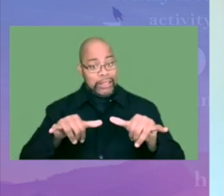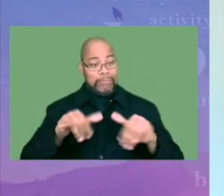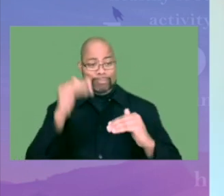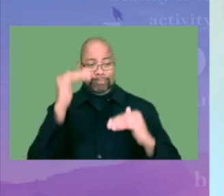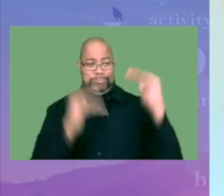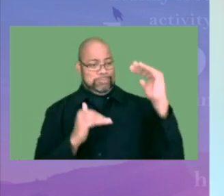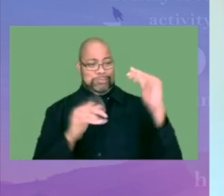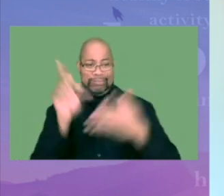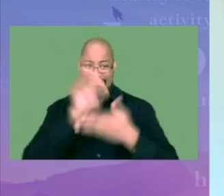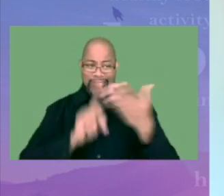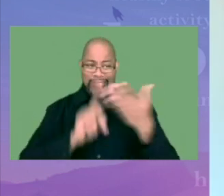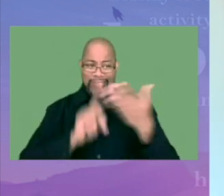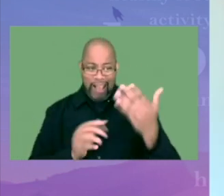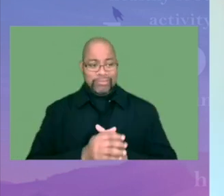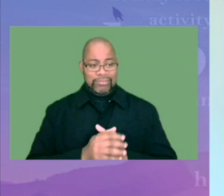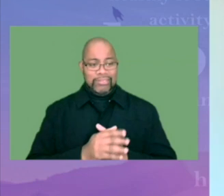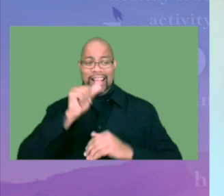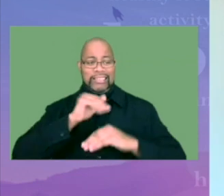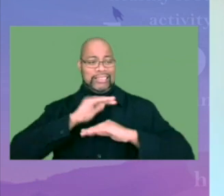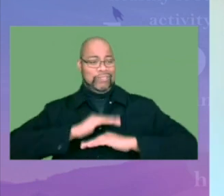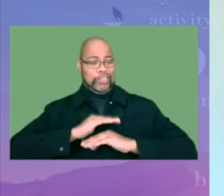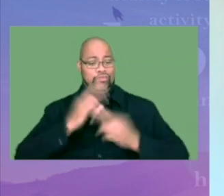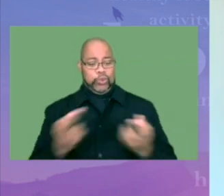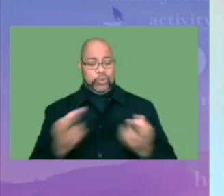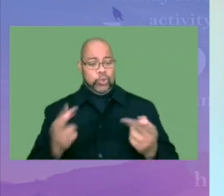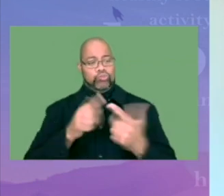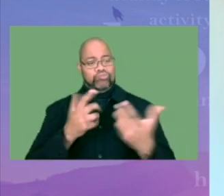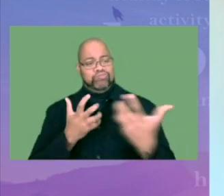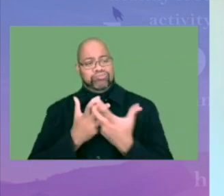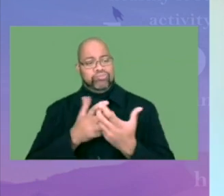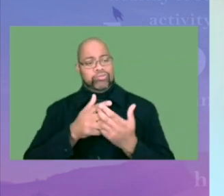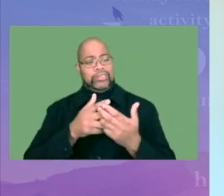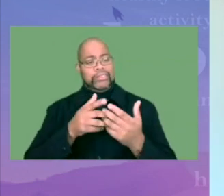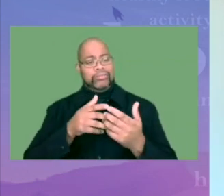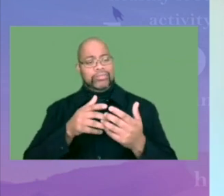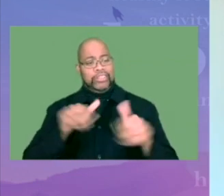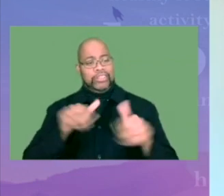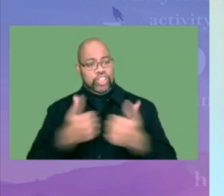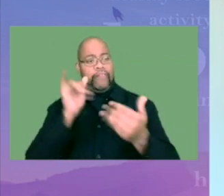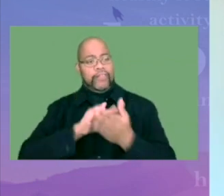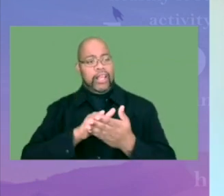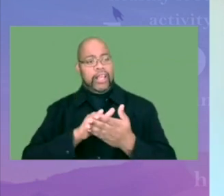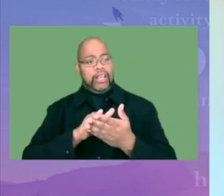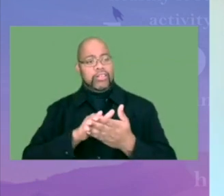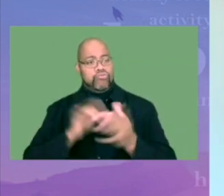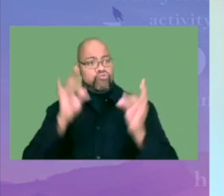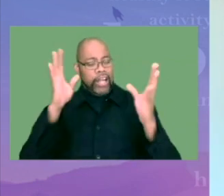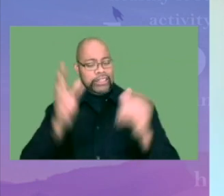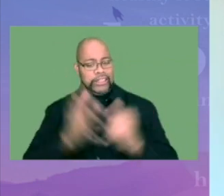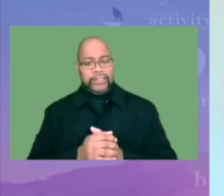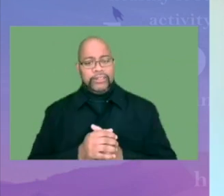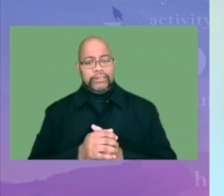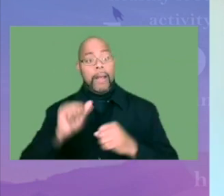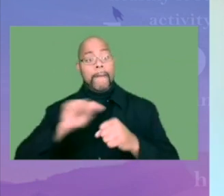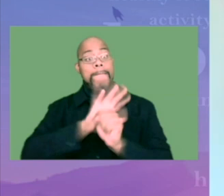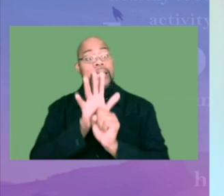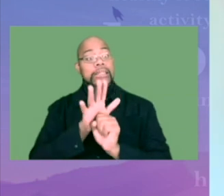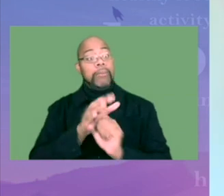education system is inequitably designed and insufficiently resourced to meet the challenges of this crisis.